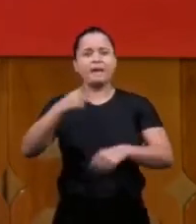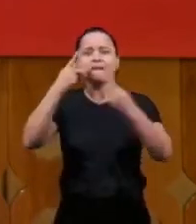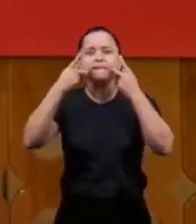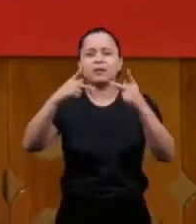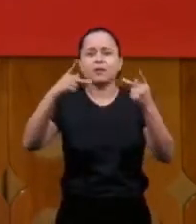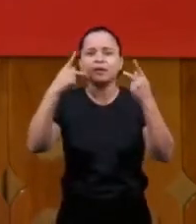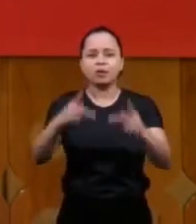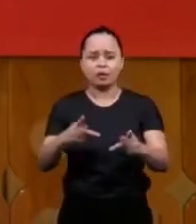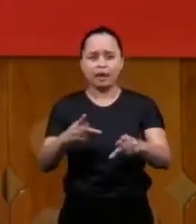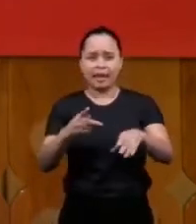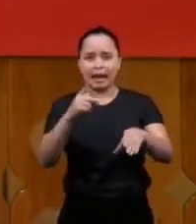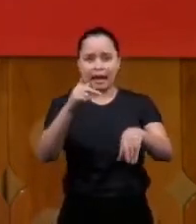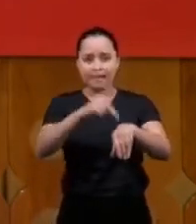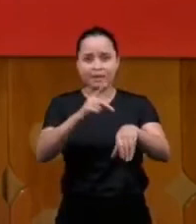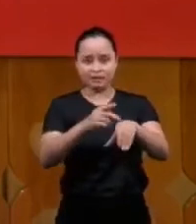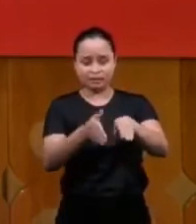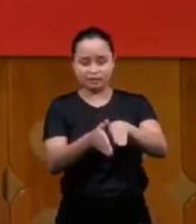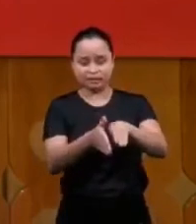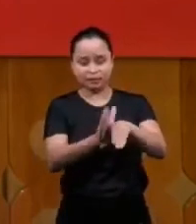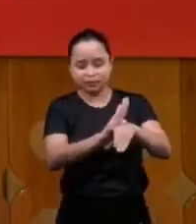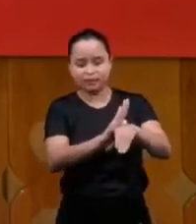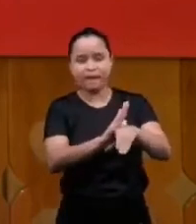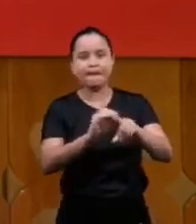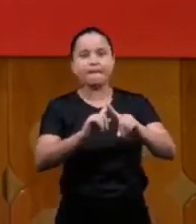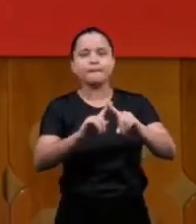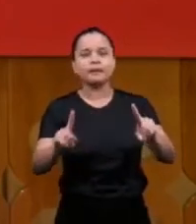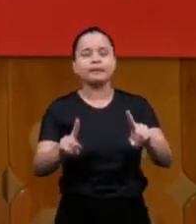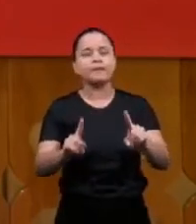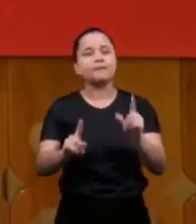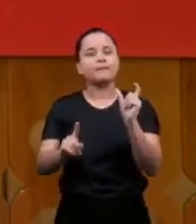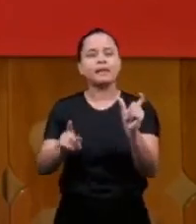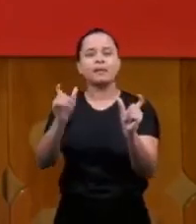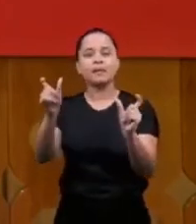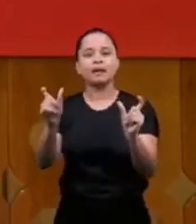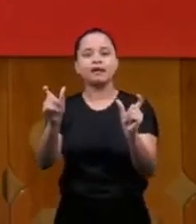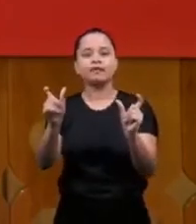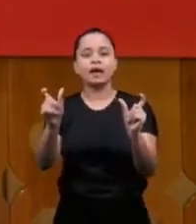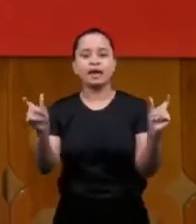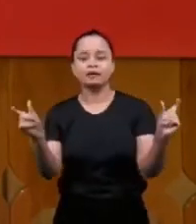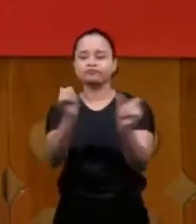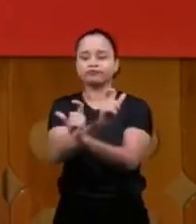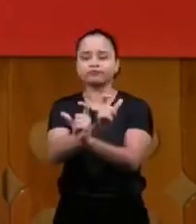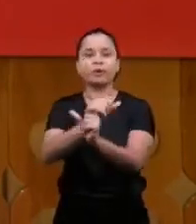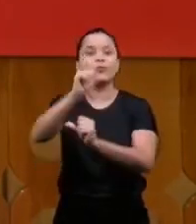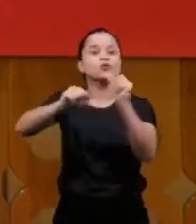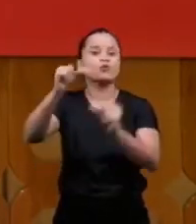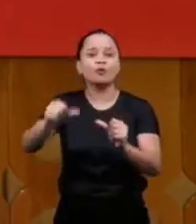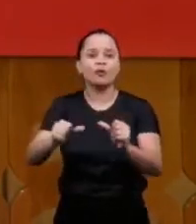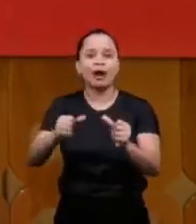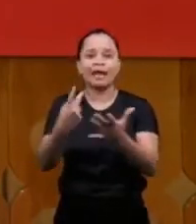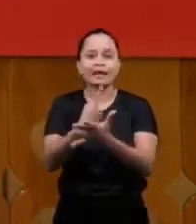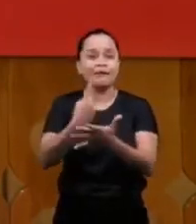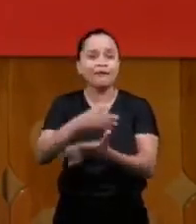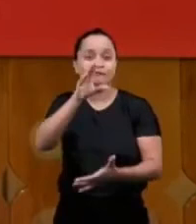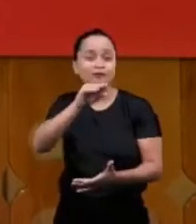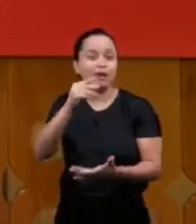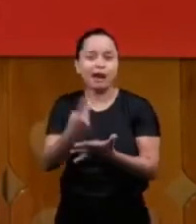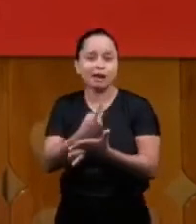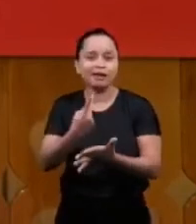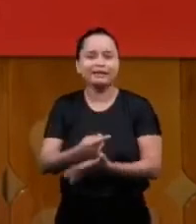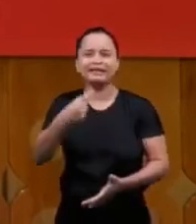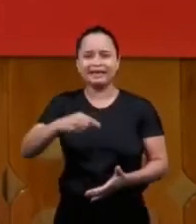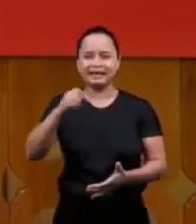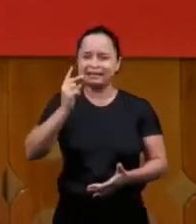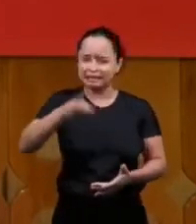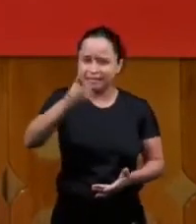had to be solved and the pastors in front they were in panic and when he preached for 10 minutes he asked them to stand he